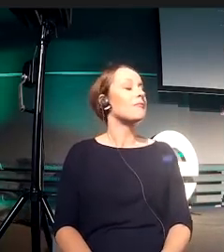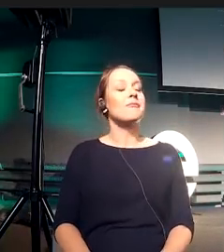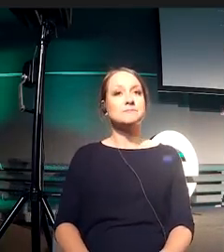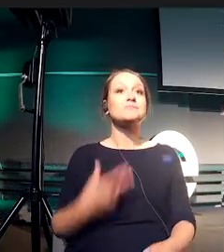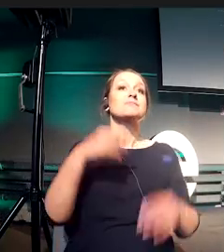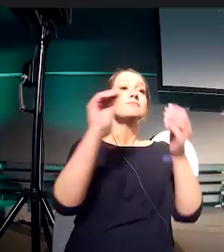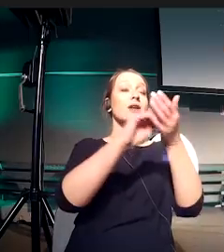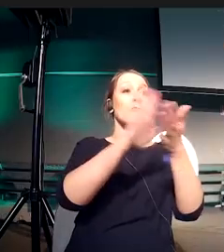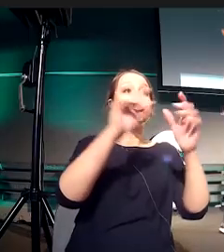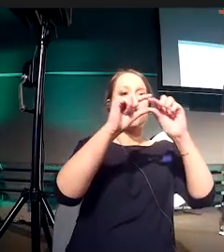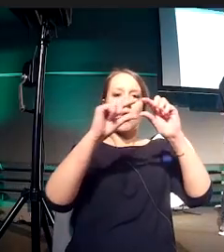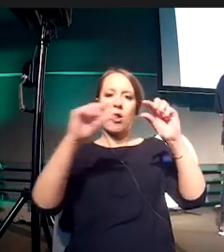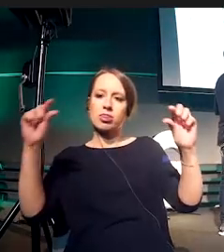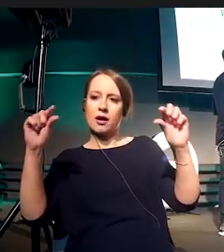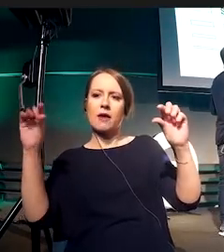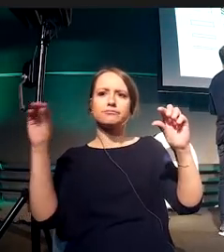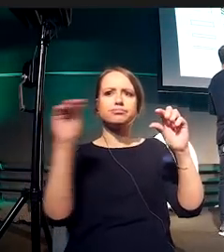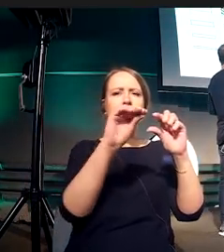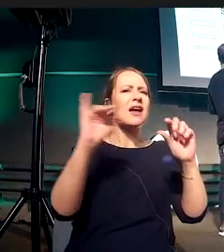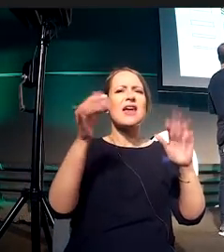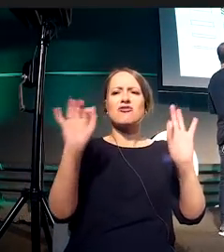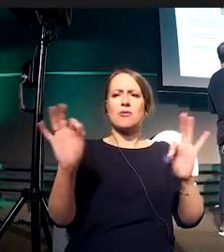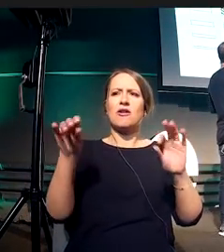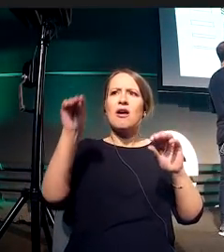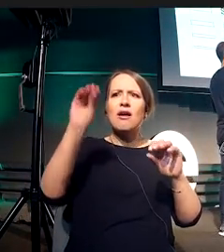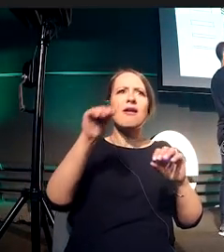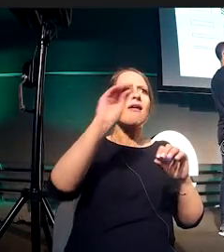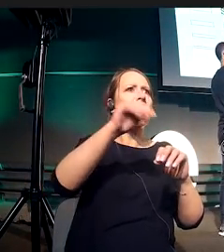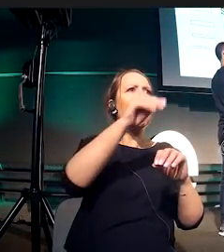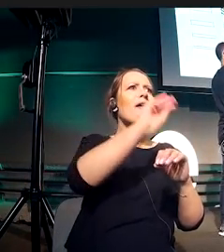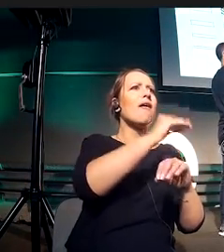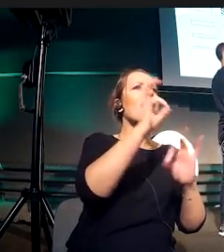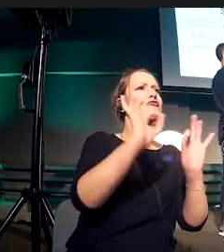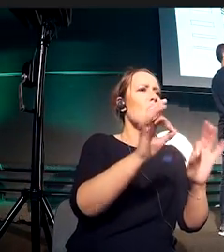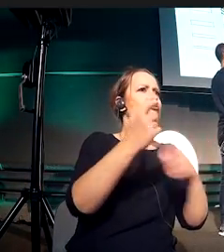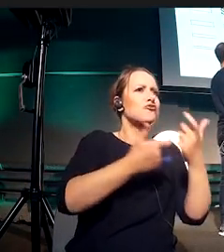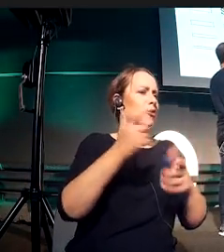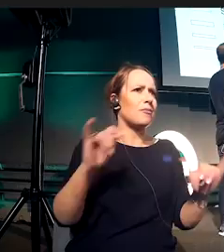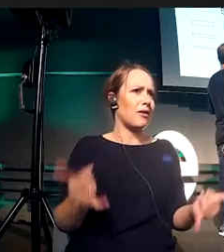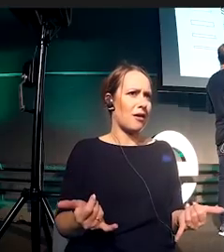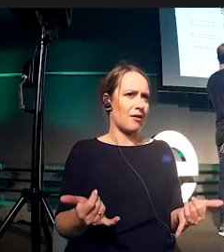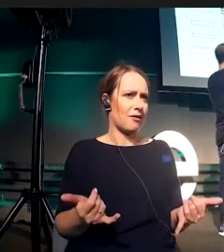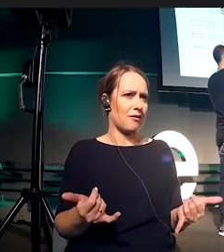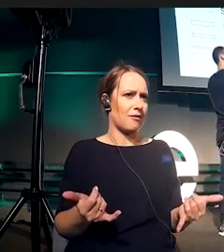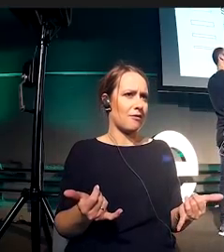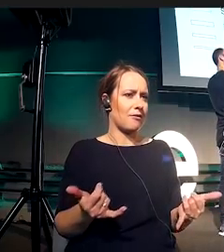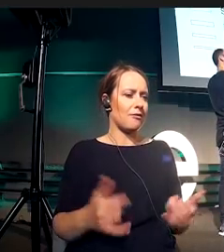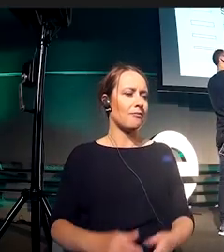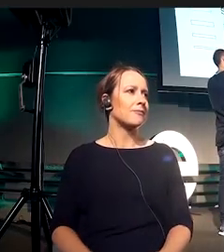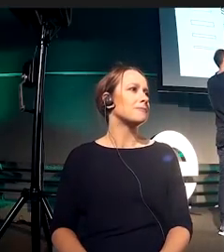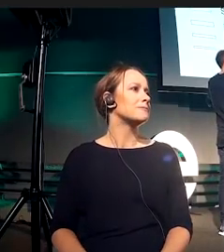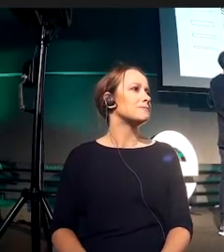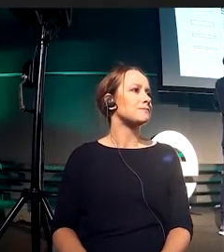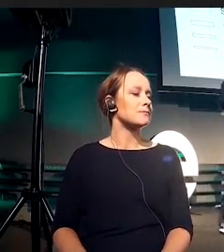in the different typography that we're making? So by using the different sizes, it gives us five